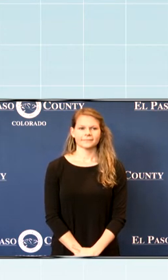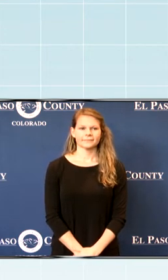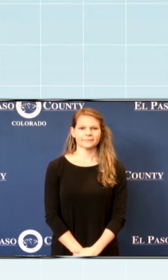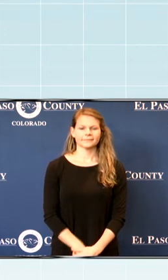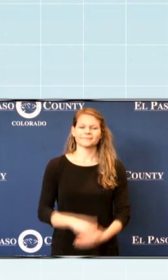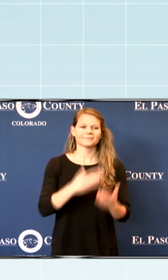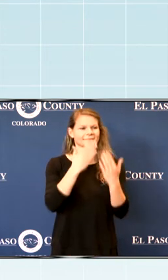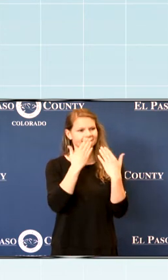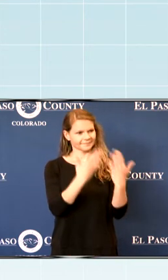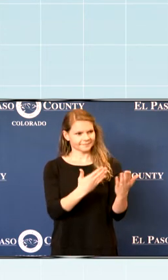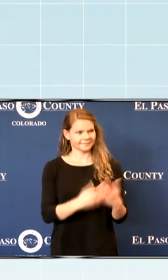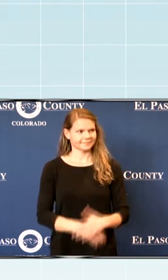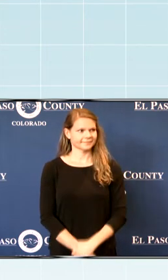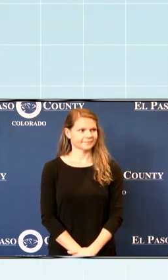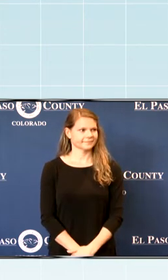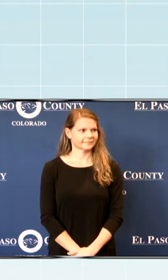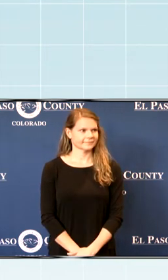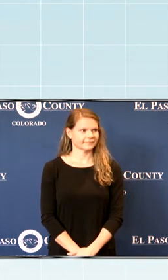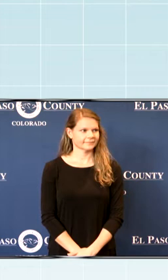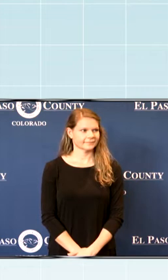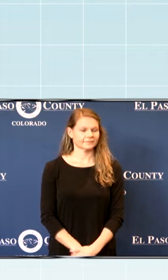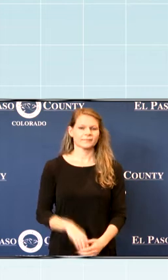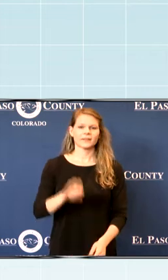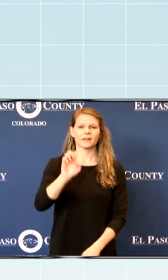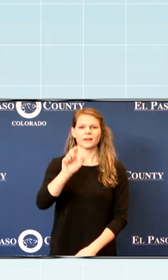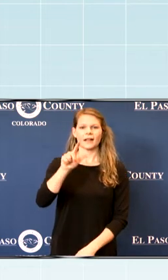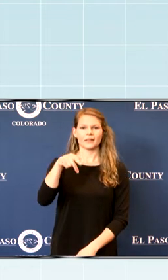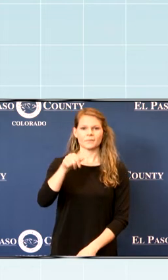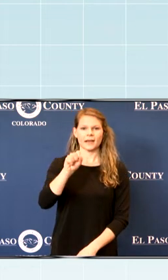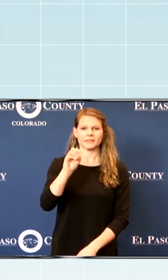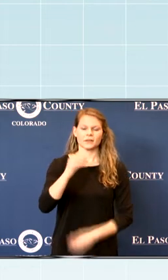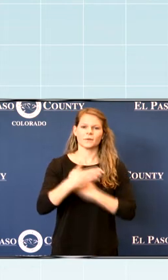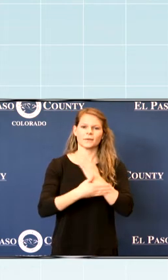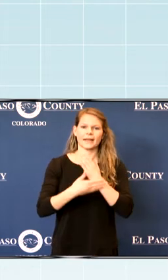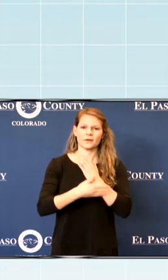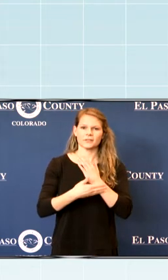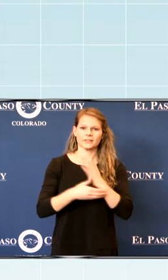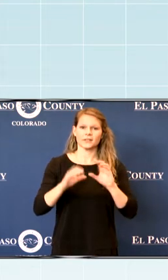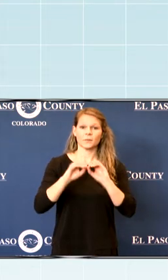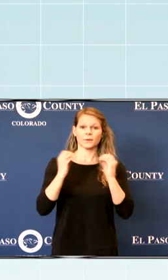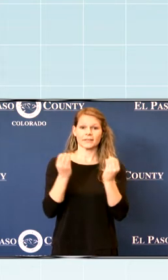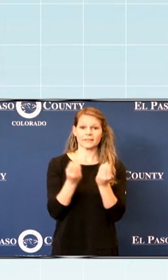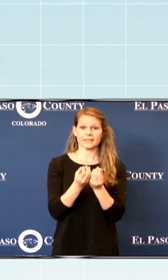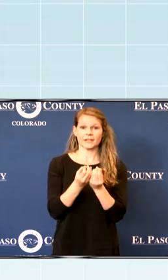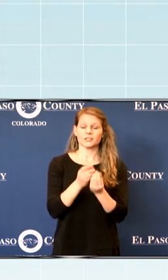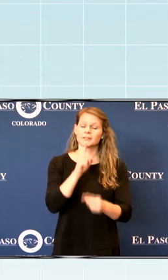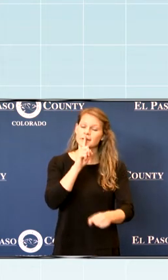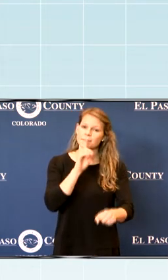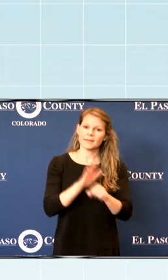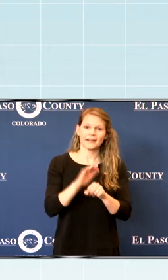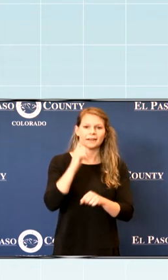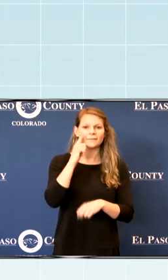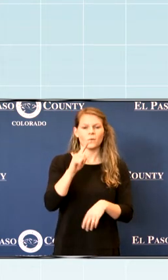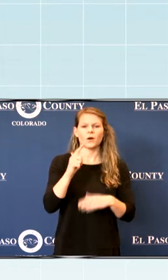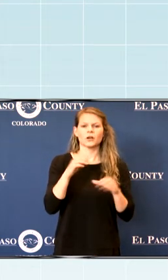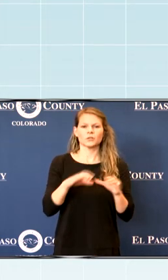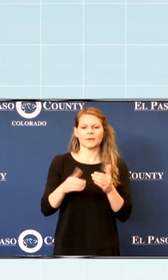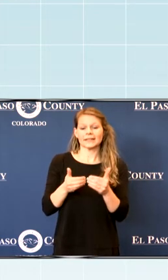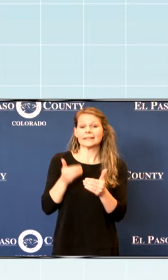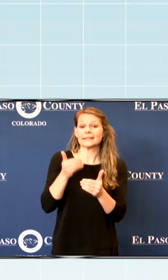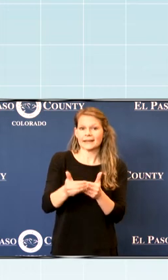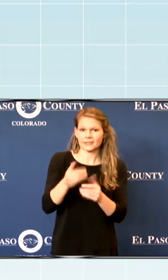Thank you. El Paso County is an organization committed to doing the next right thing.